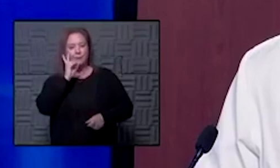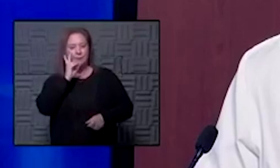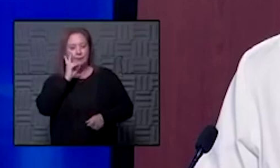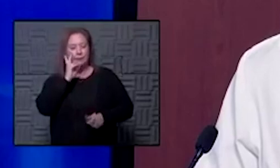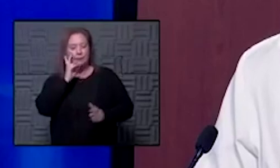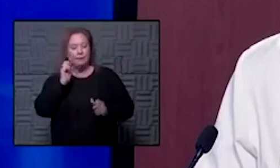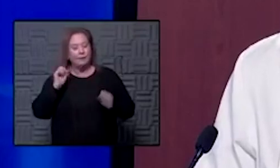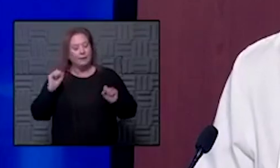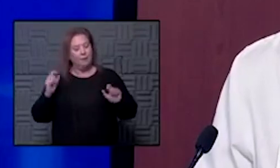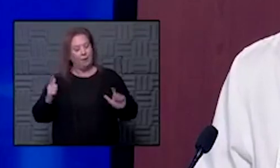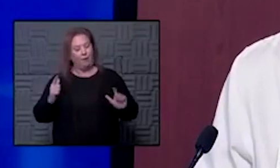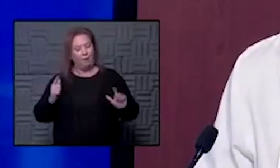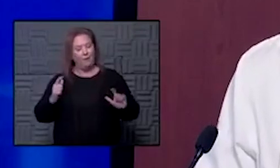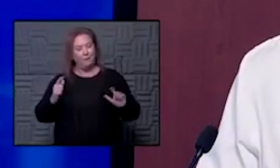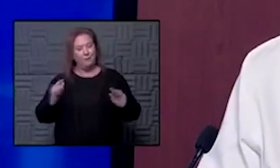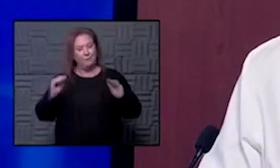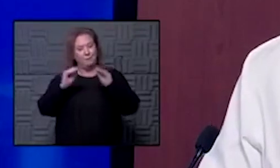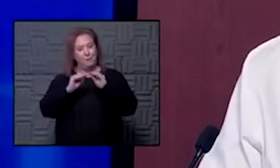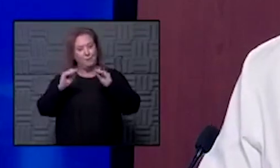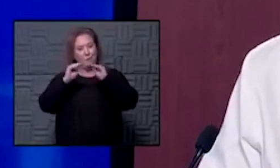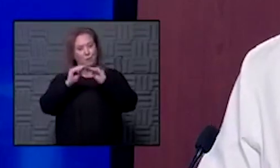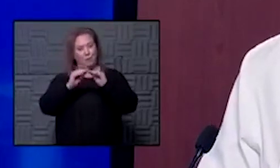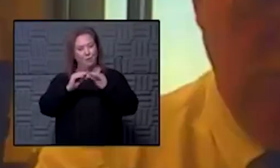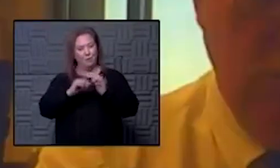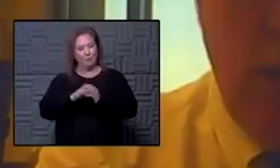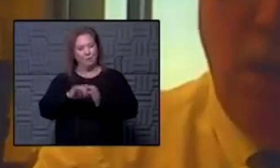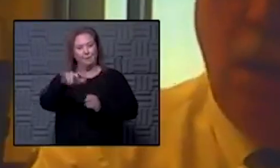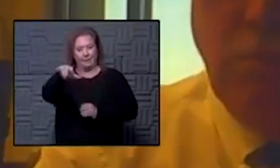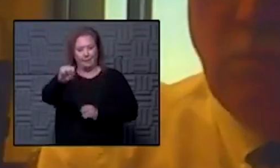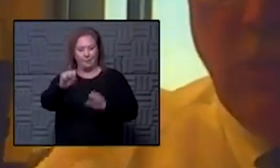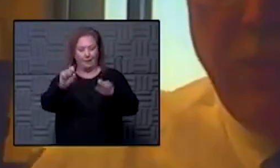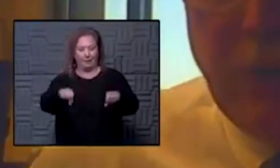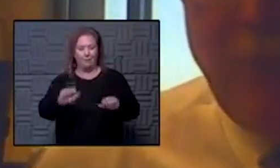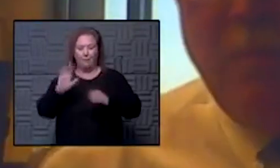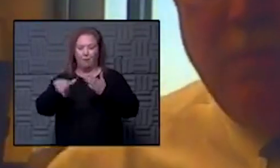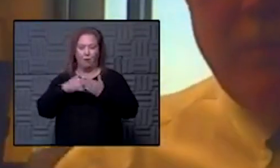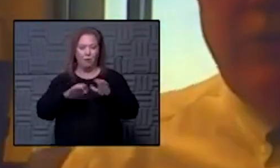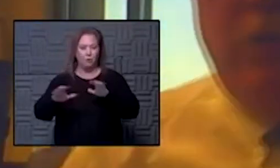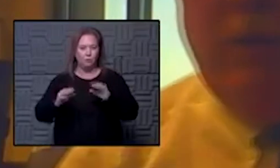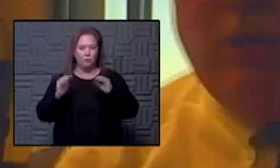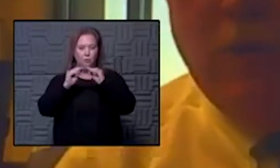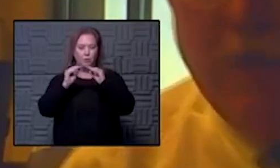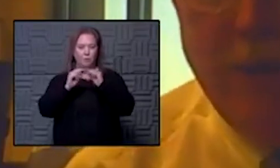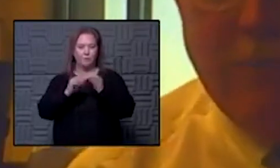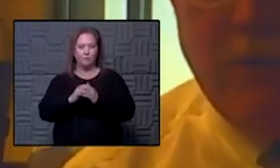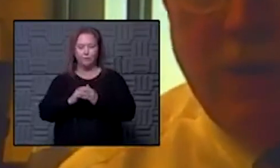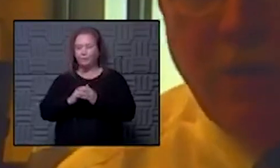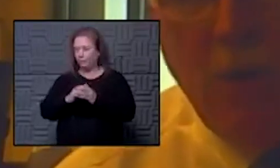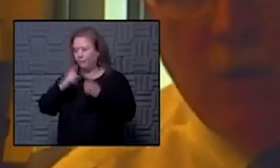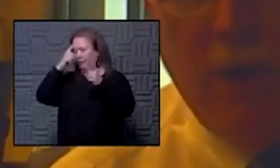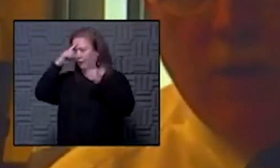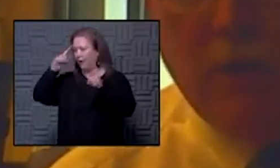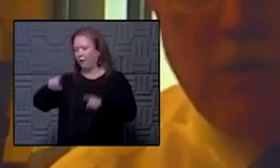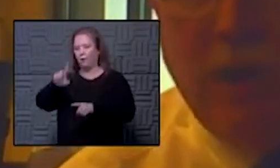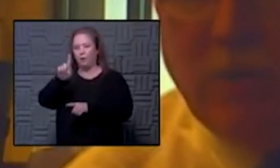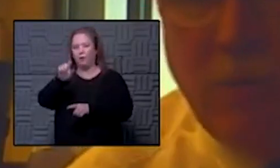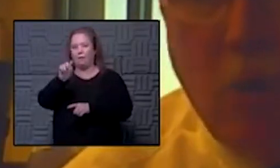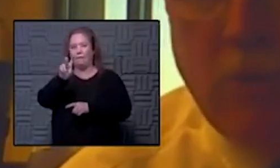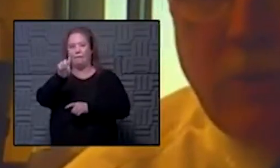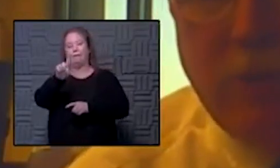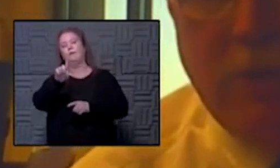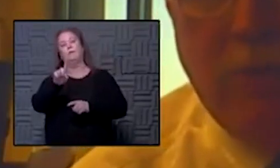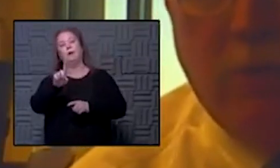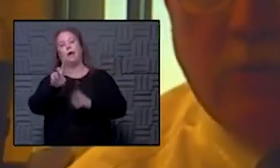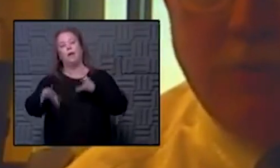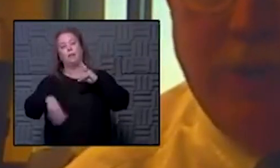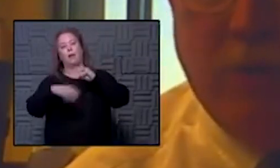can we all do more absolutely lee anything dad um pretty pretty much agree totally david the what i will say is